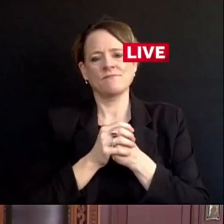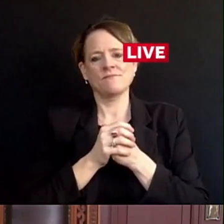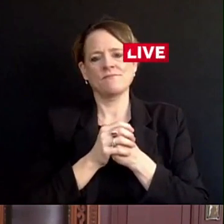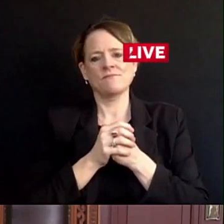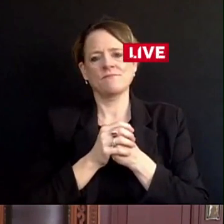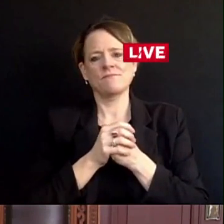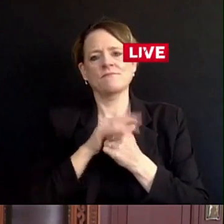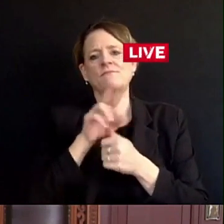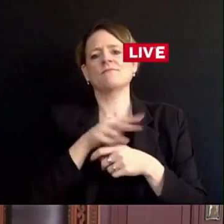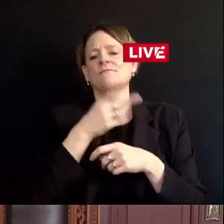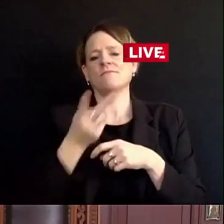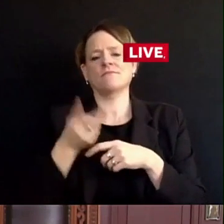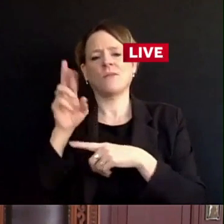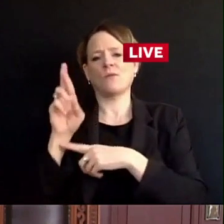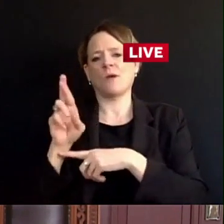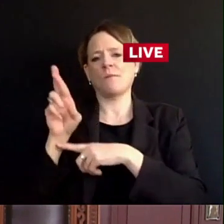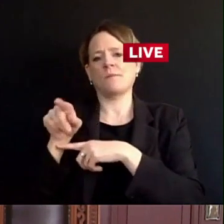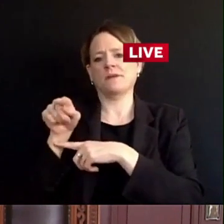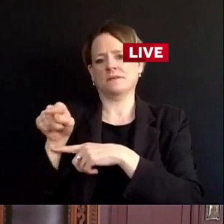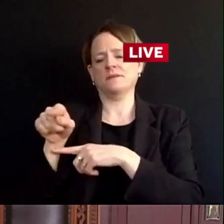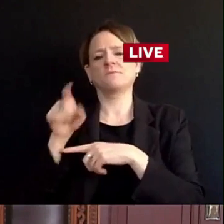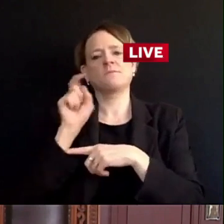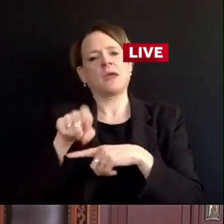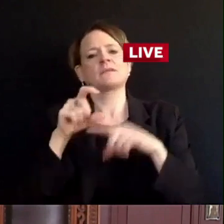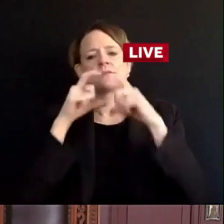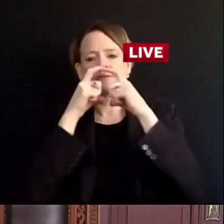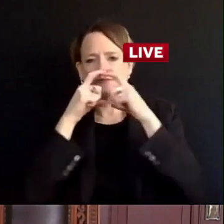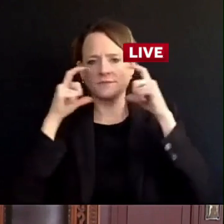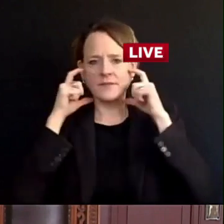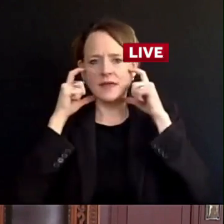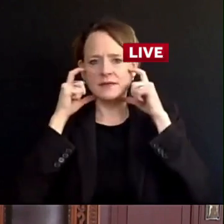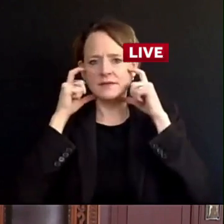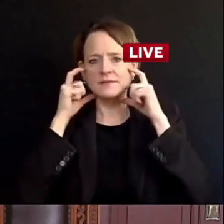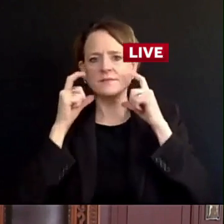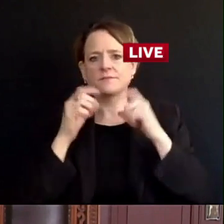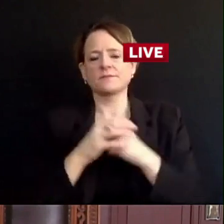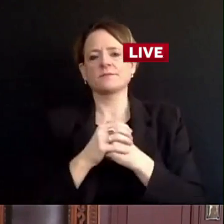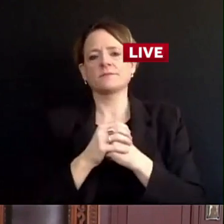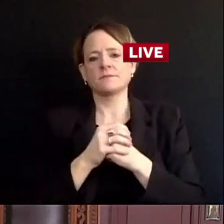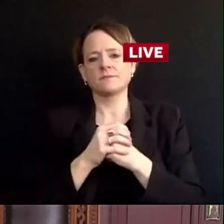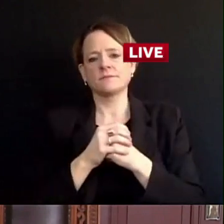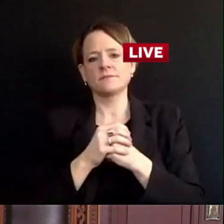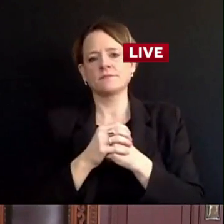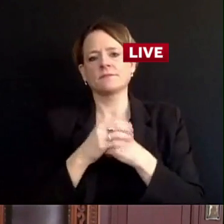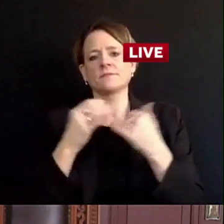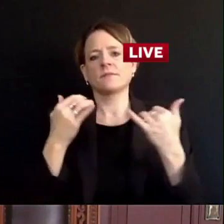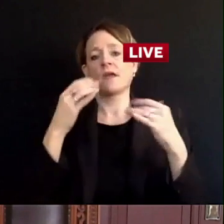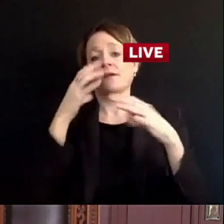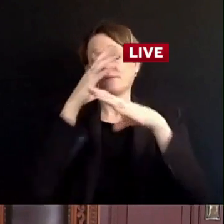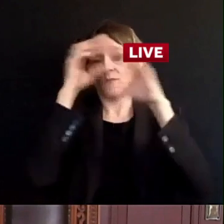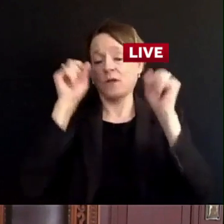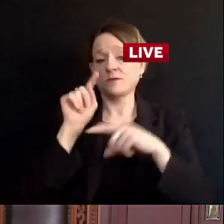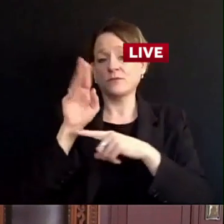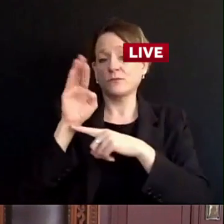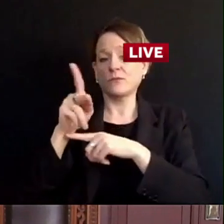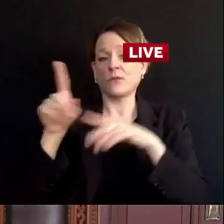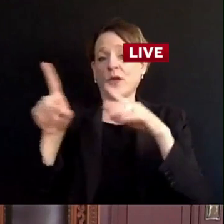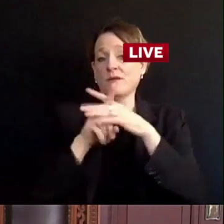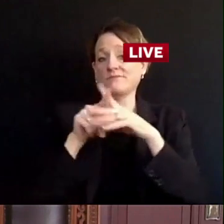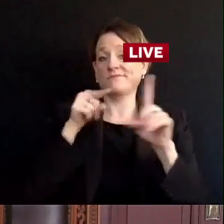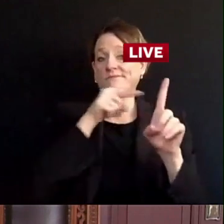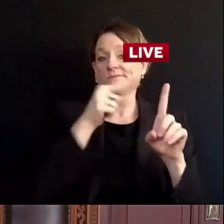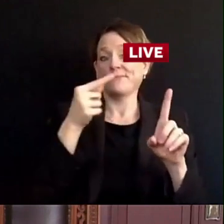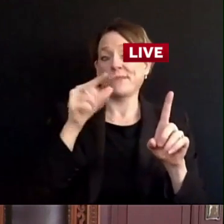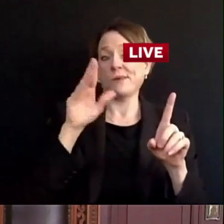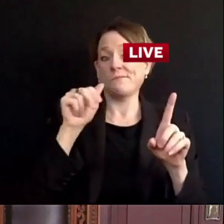right? I'll bet you there will be more than a handful of people in that crowd that aren't wearing a mask. We will hear once